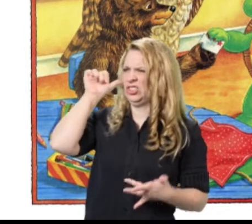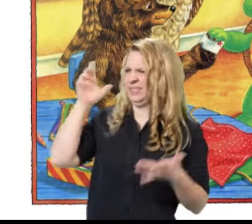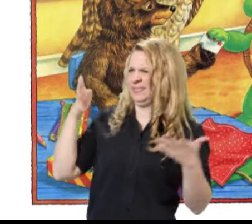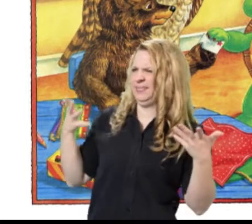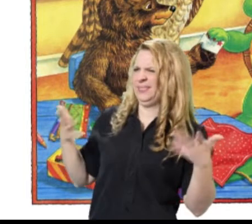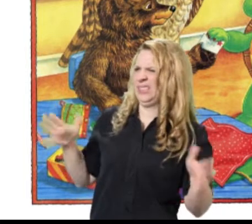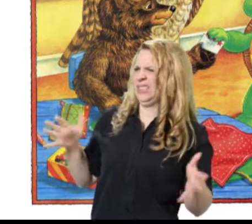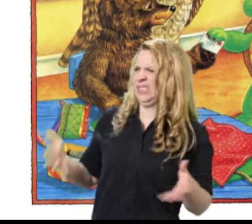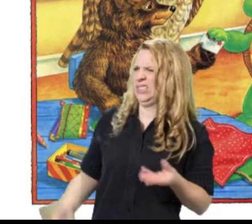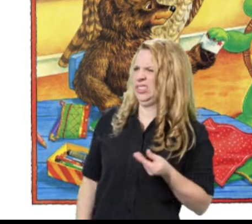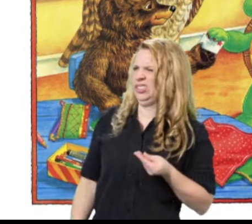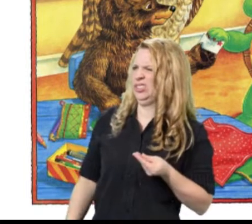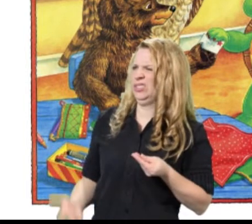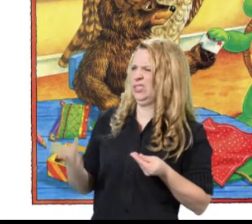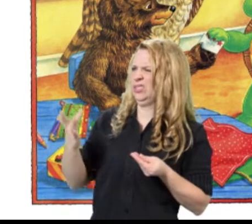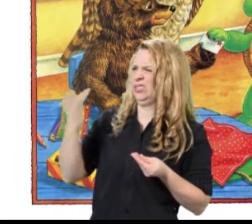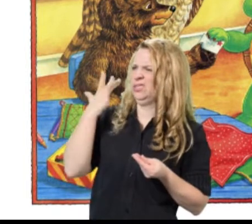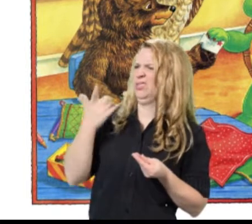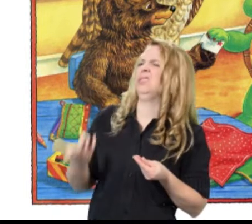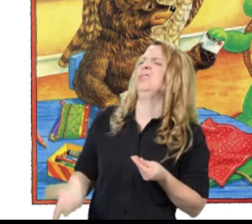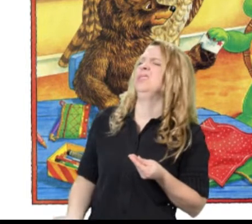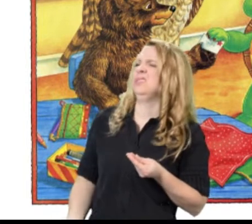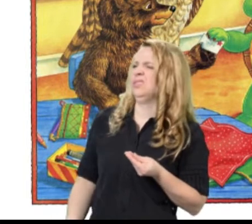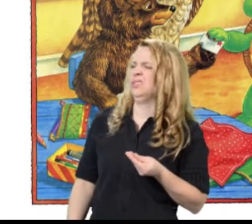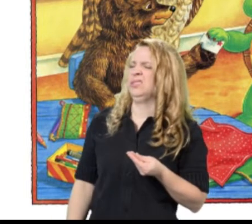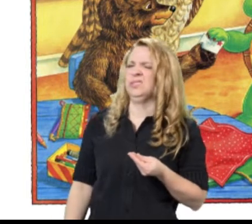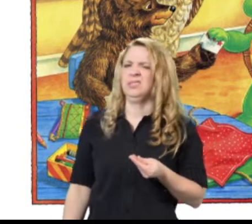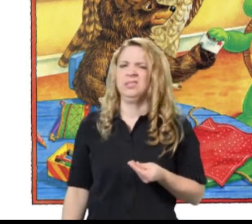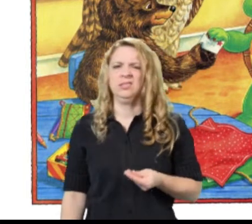Beaver. Valentine's Day was yesterday.